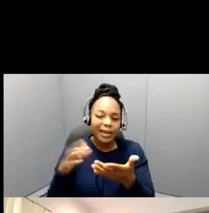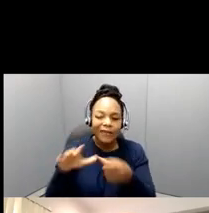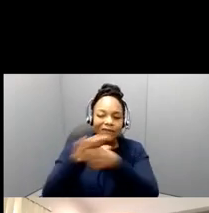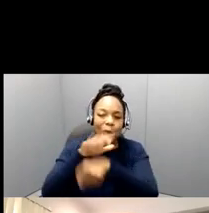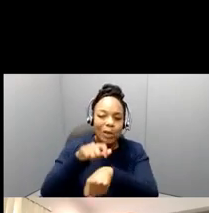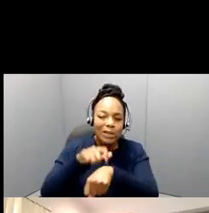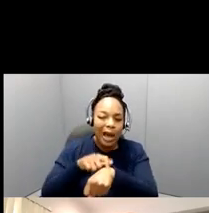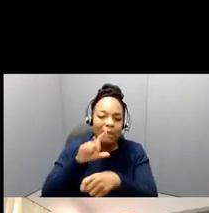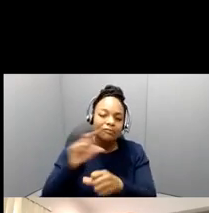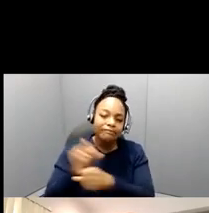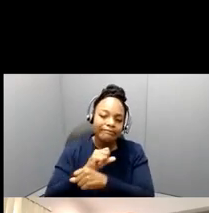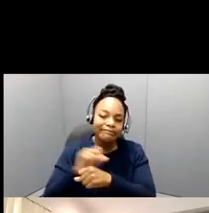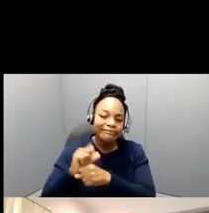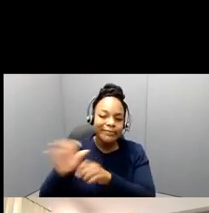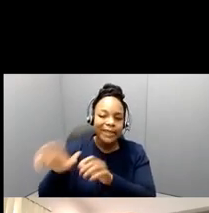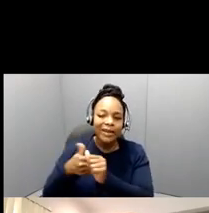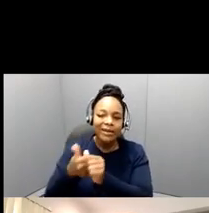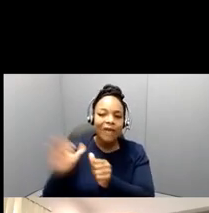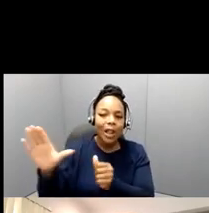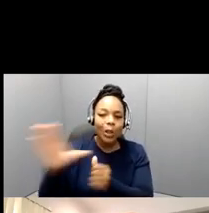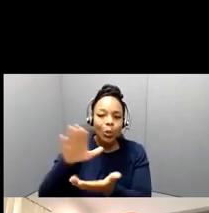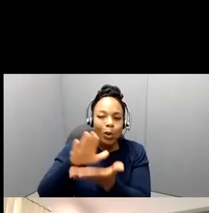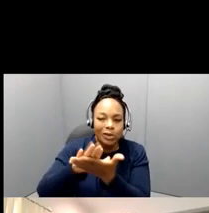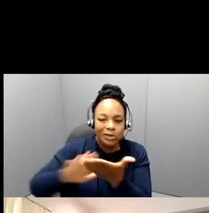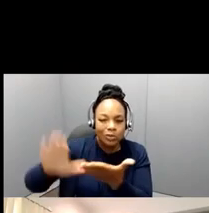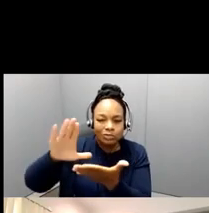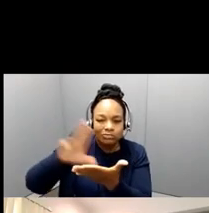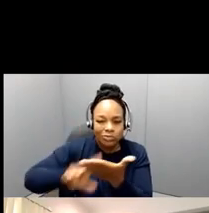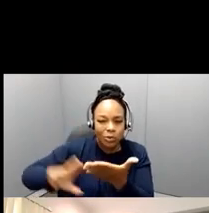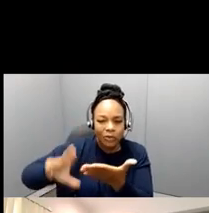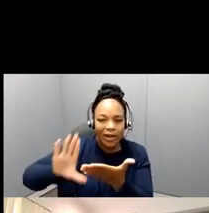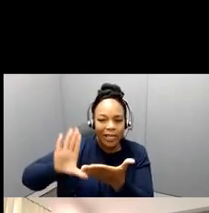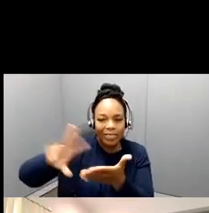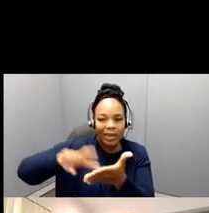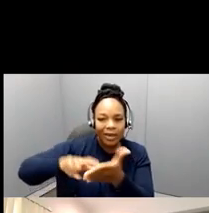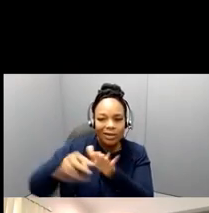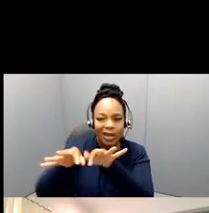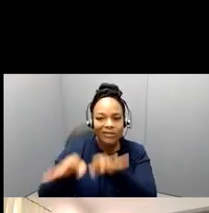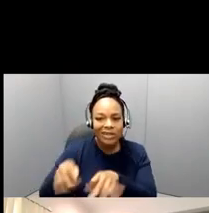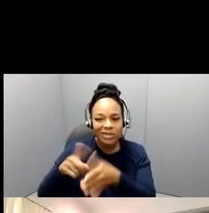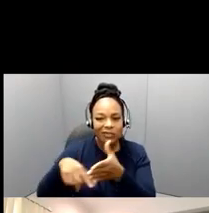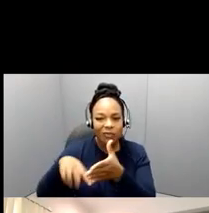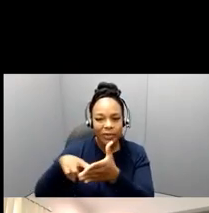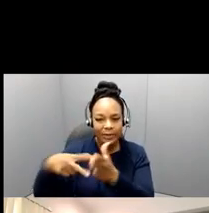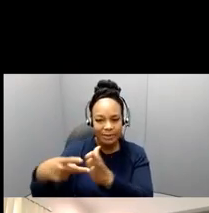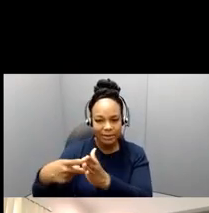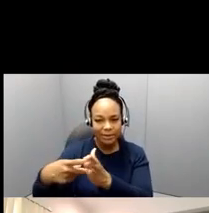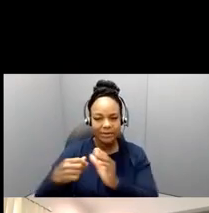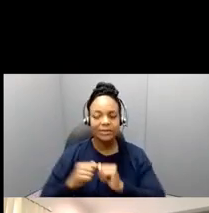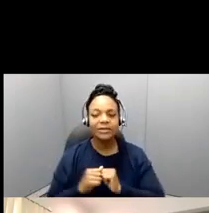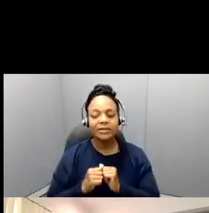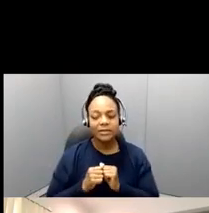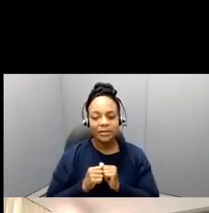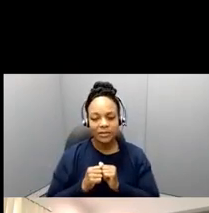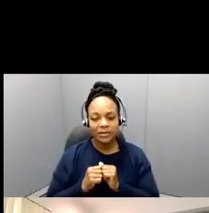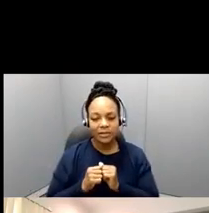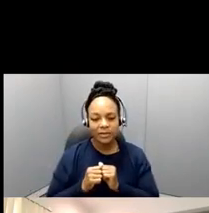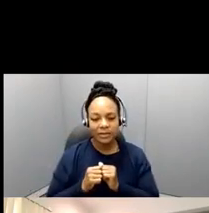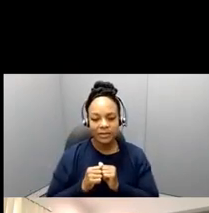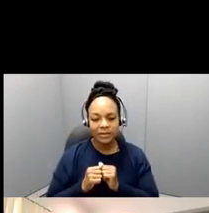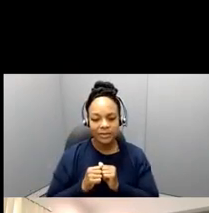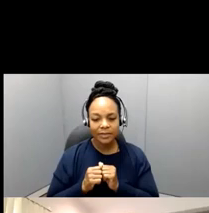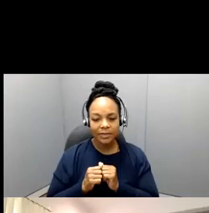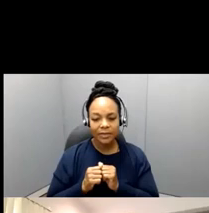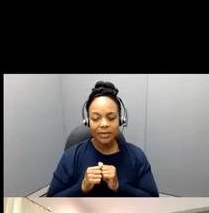uh, and during, during that period. Because one of the things though, you know, so at this point, the year, all fellows are